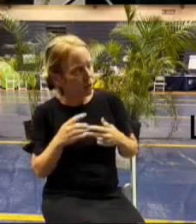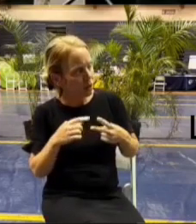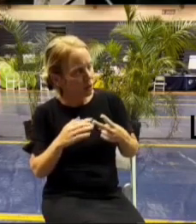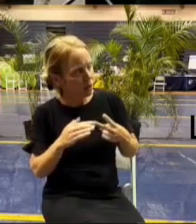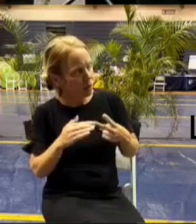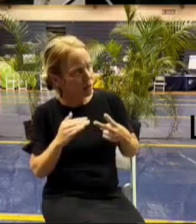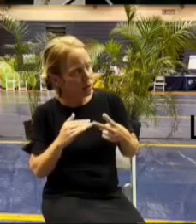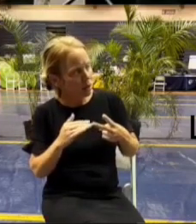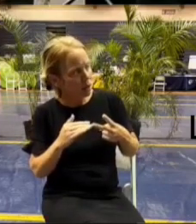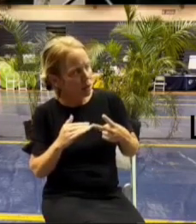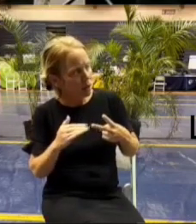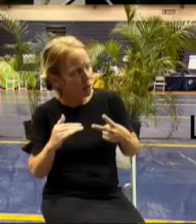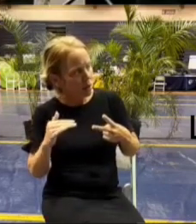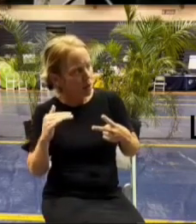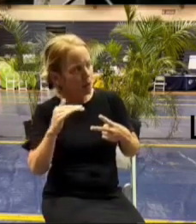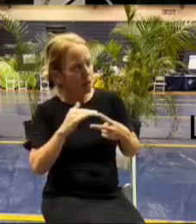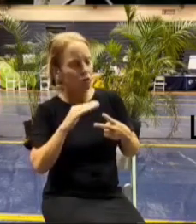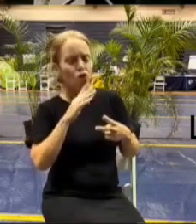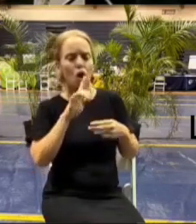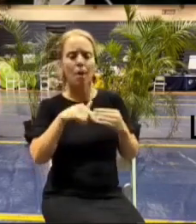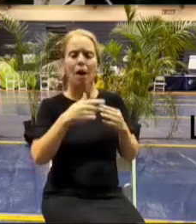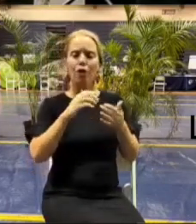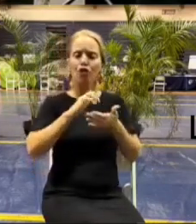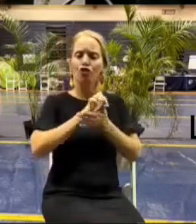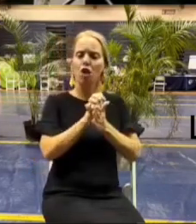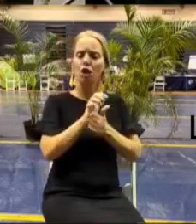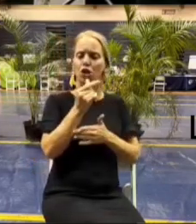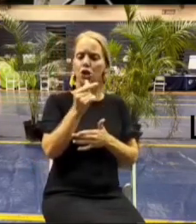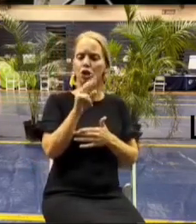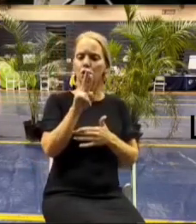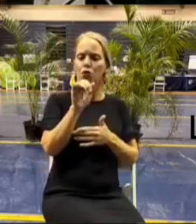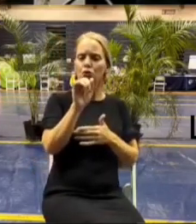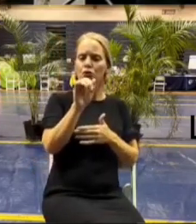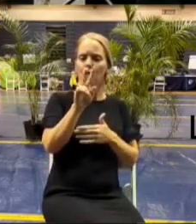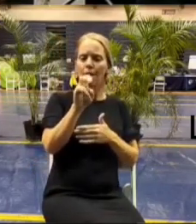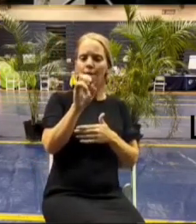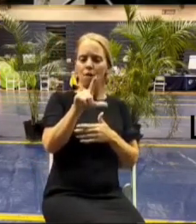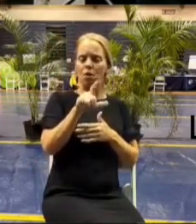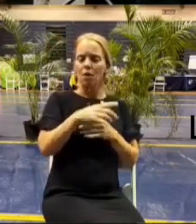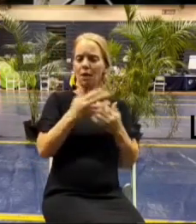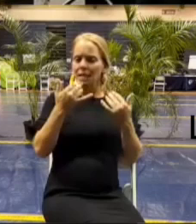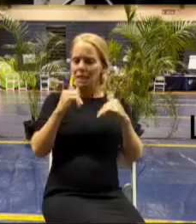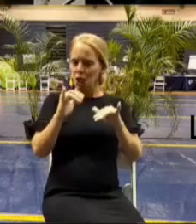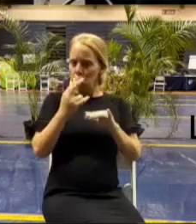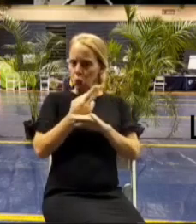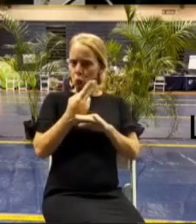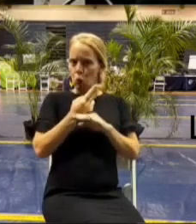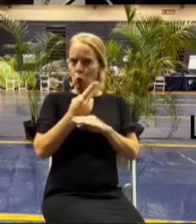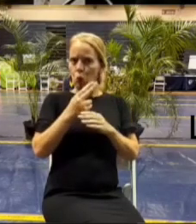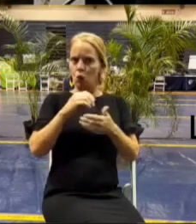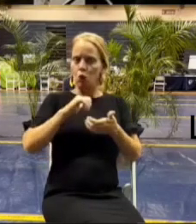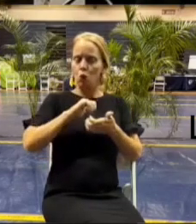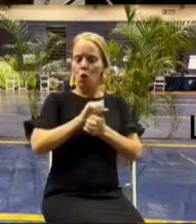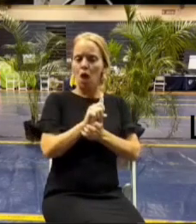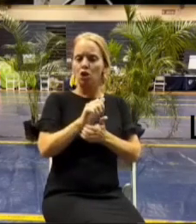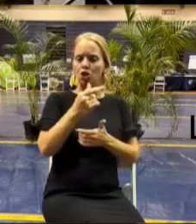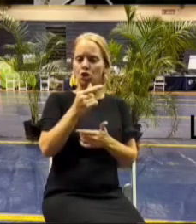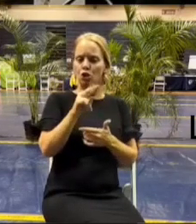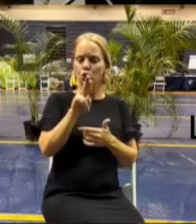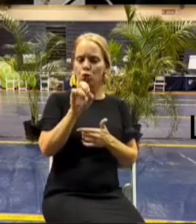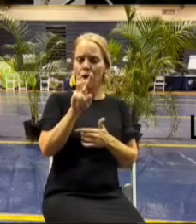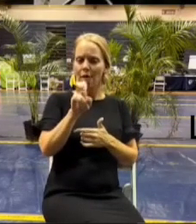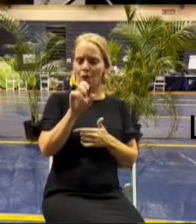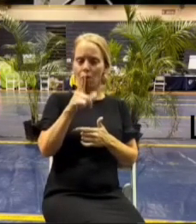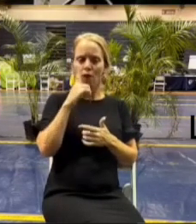okay i just answered the question about the crushed gravel we are using still using crushed gravel for erosion control